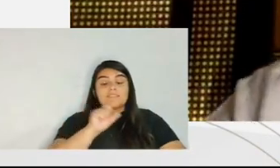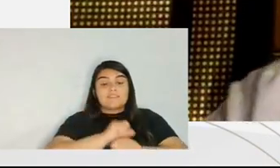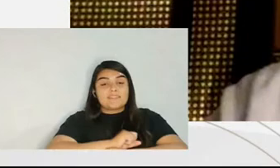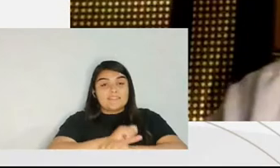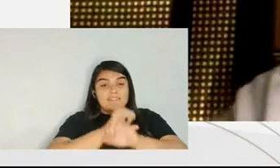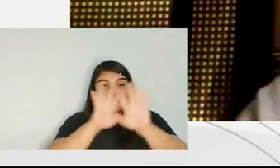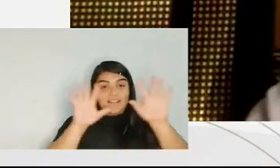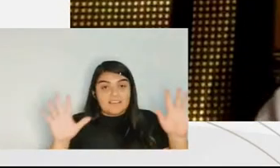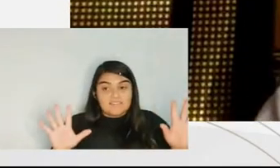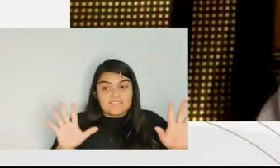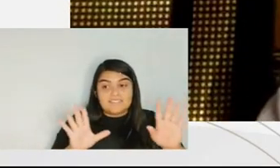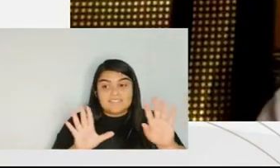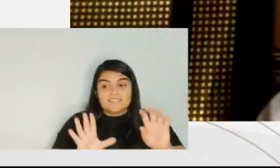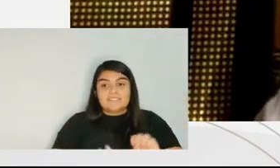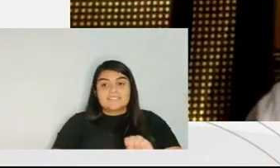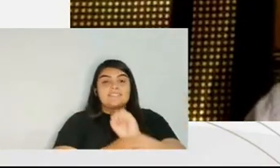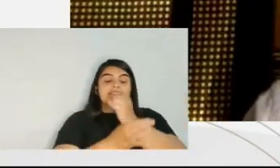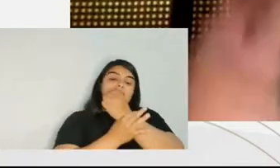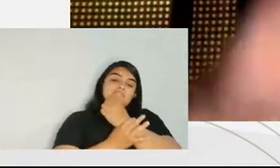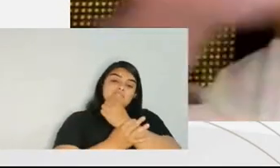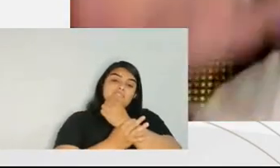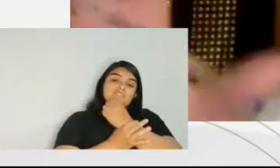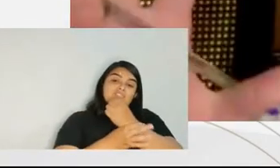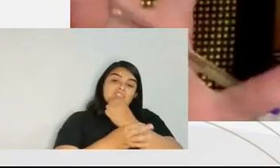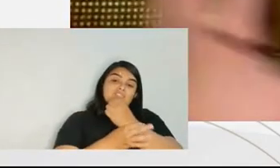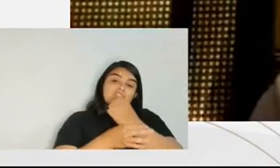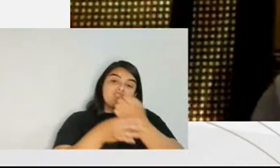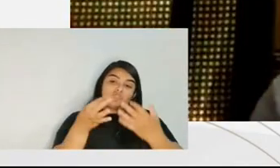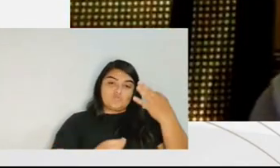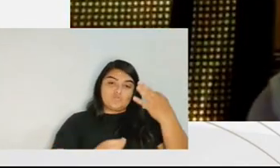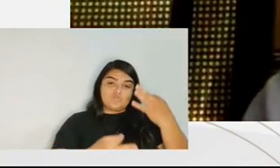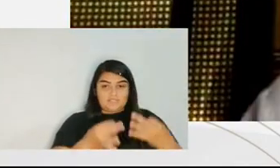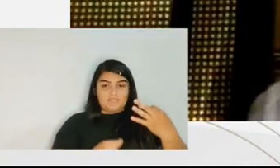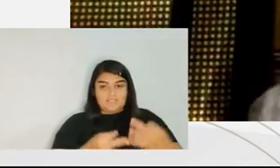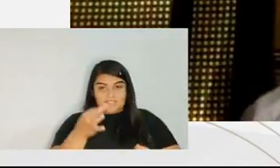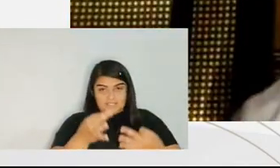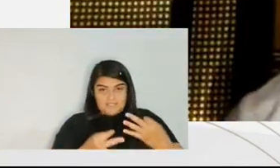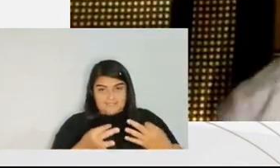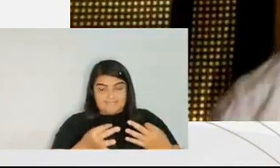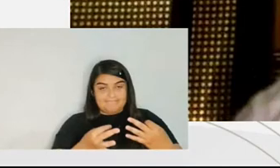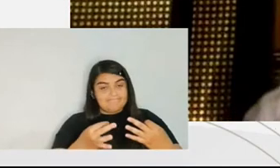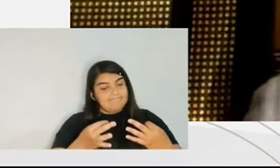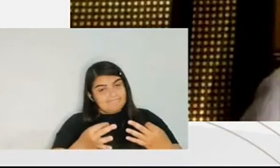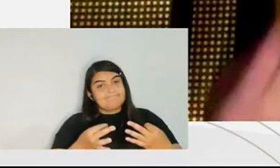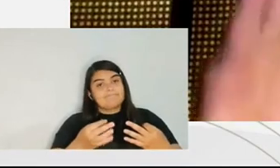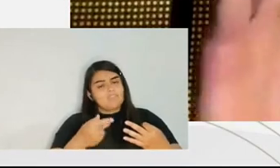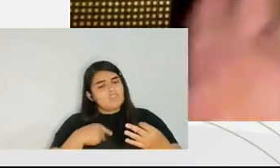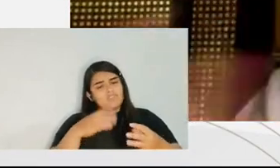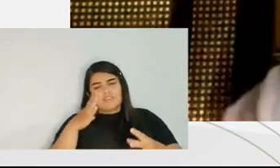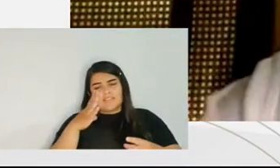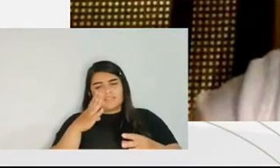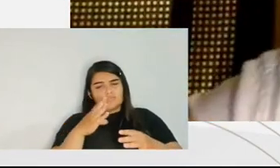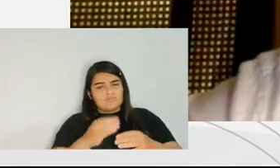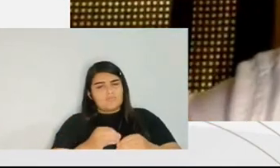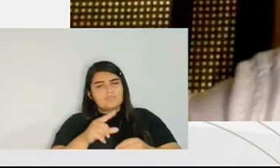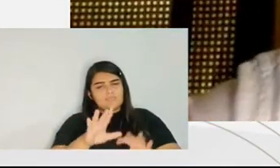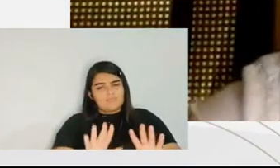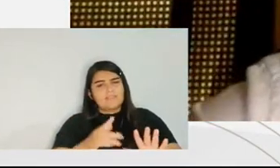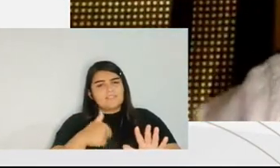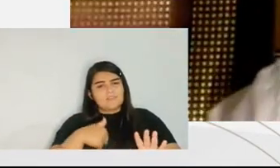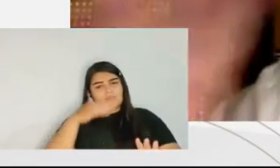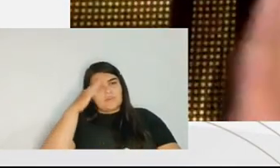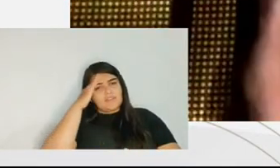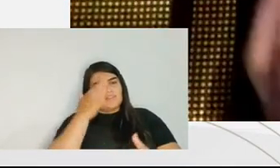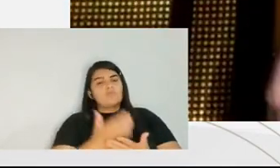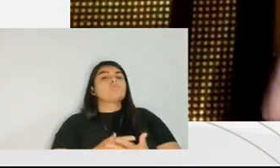the system more predictability and judicial safety and am summarizing